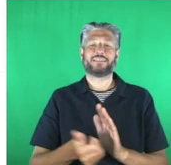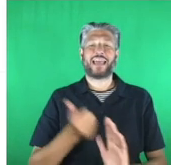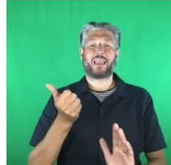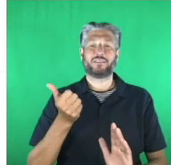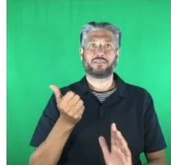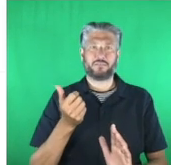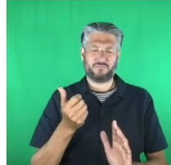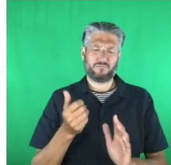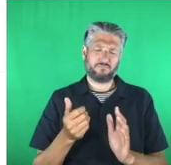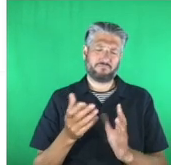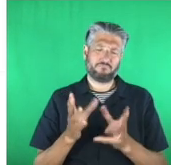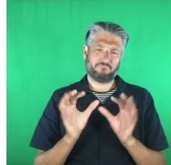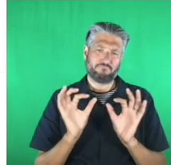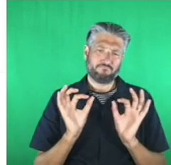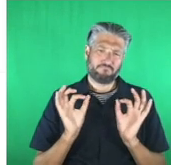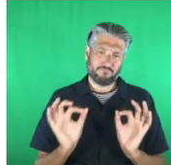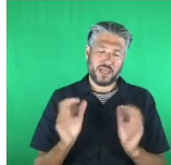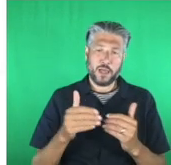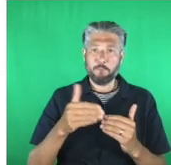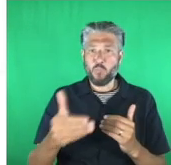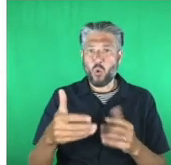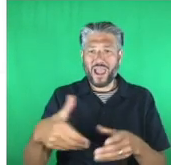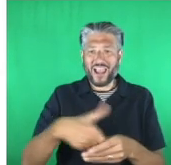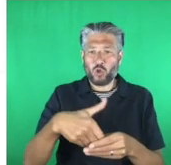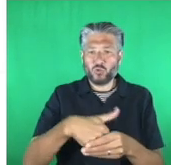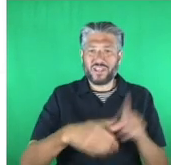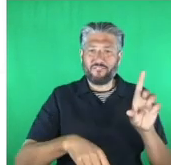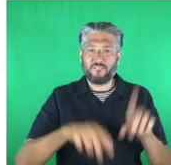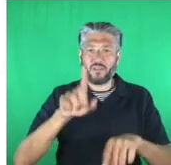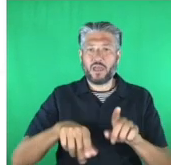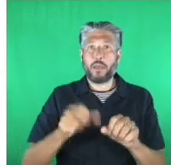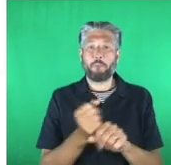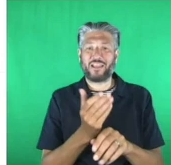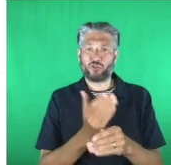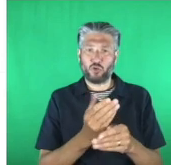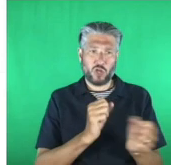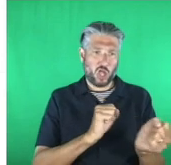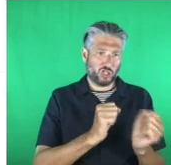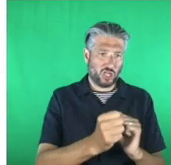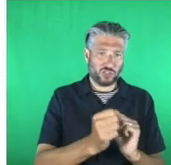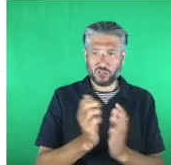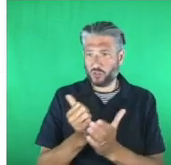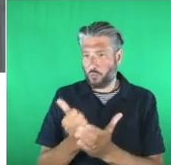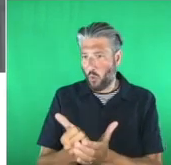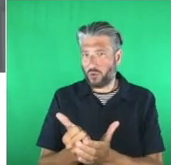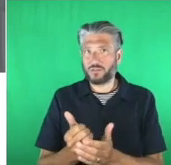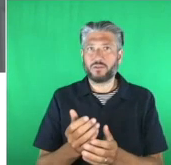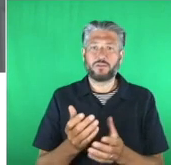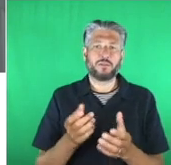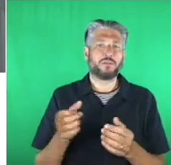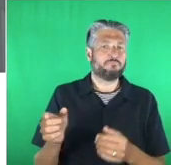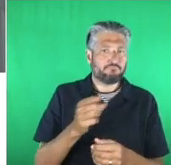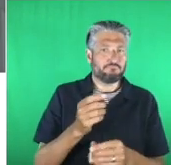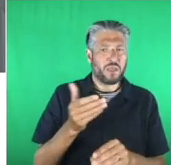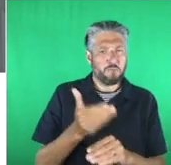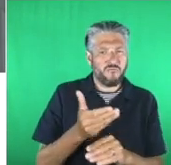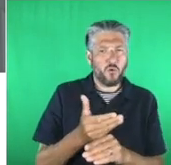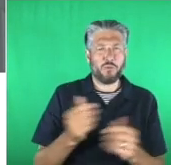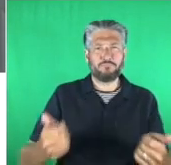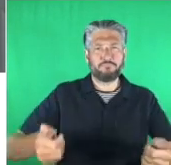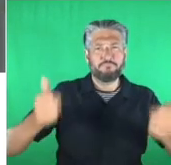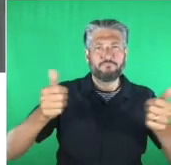that everyone has the support or adjustments they need to enable them to perform at their best. And on to the winner.